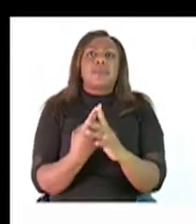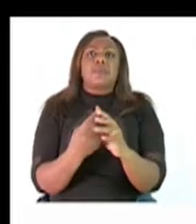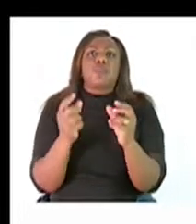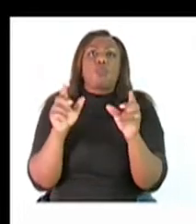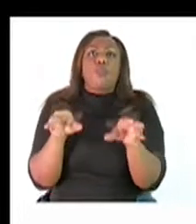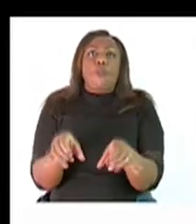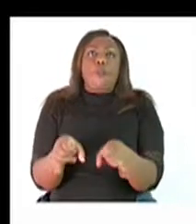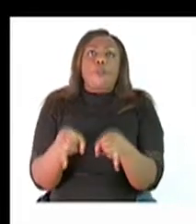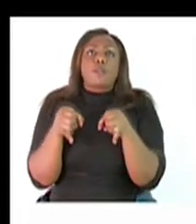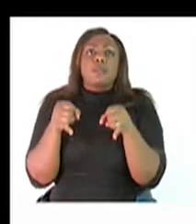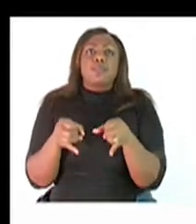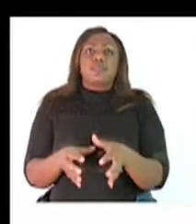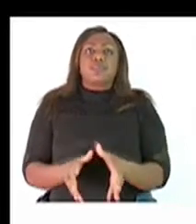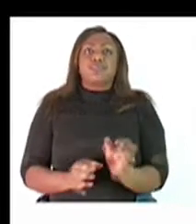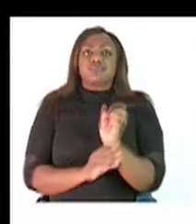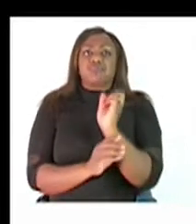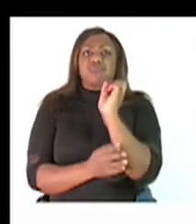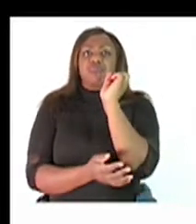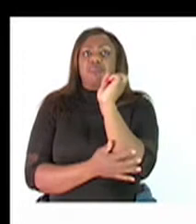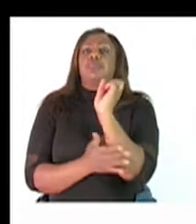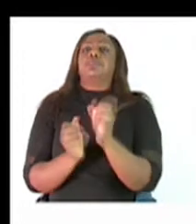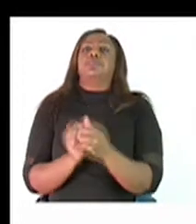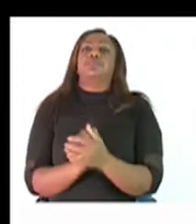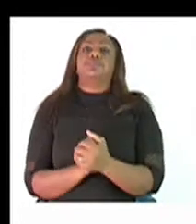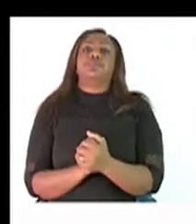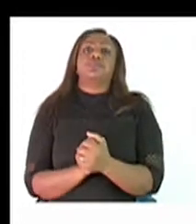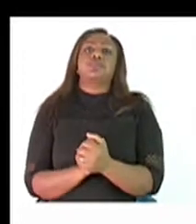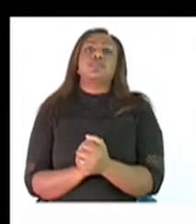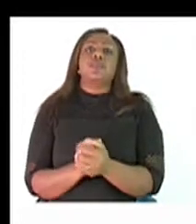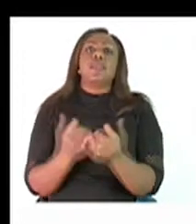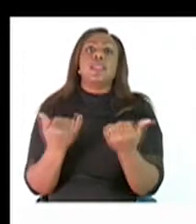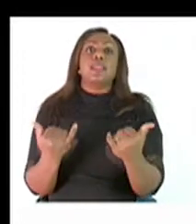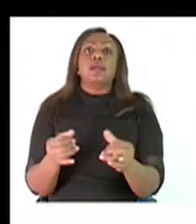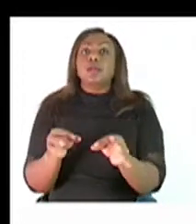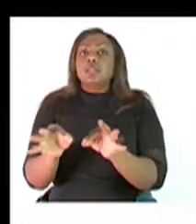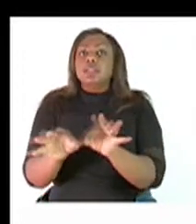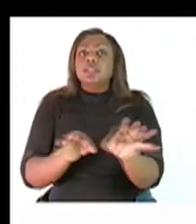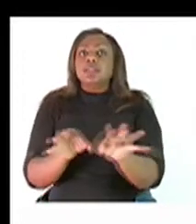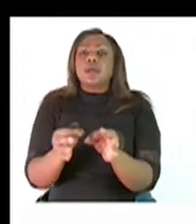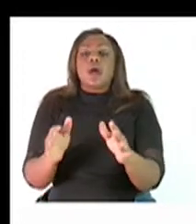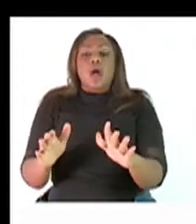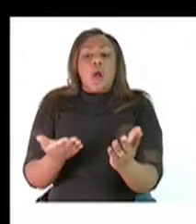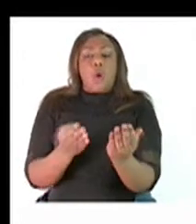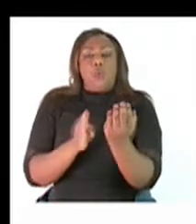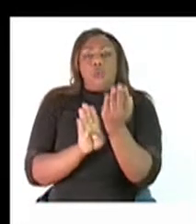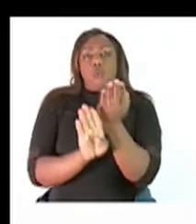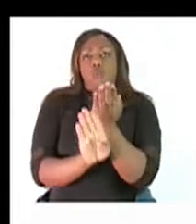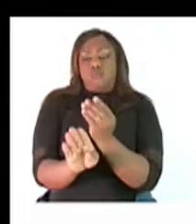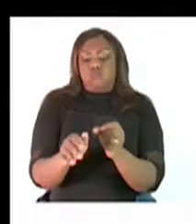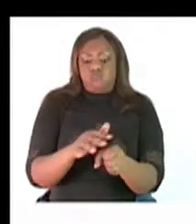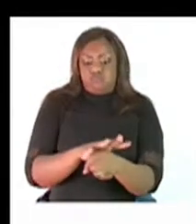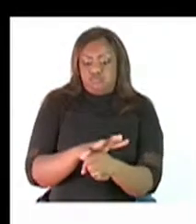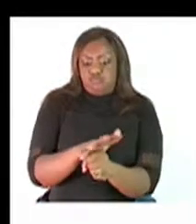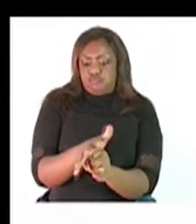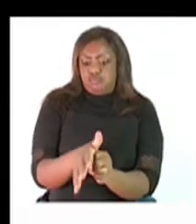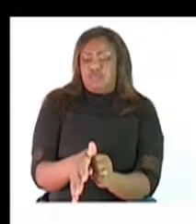The second competency said, you describe how to prevent the spread of diseases.